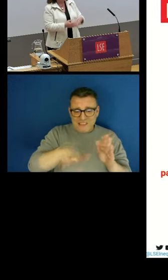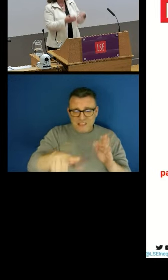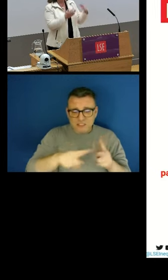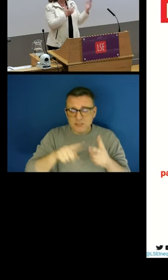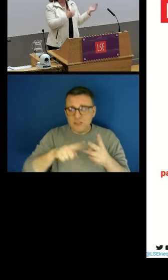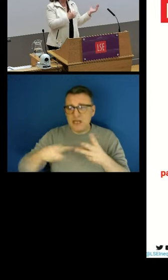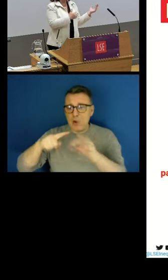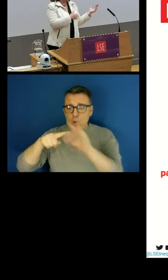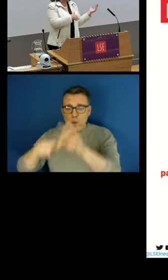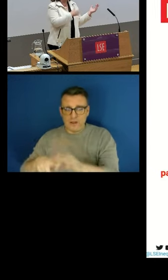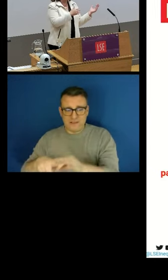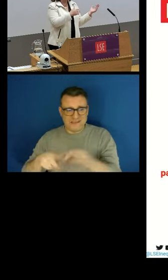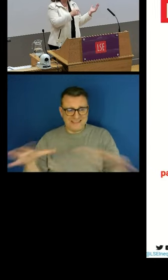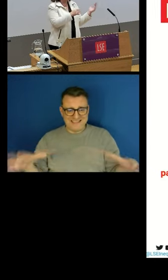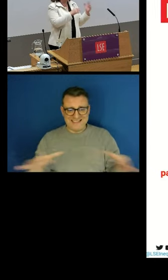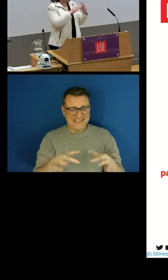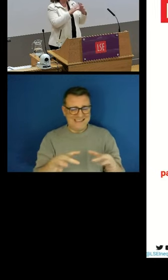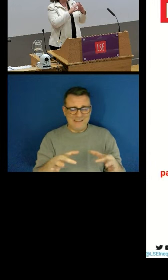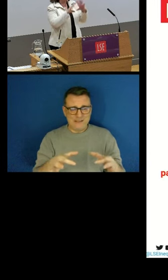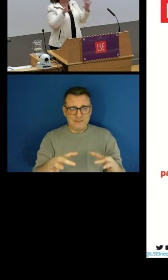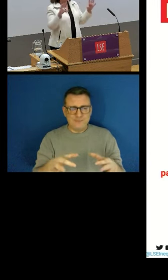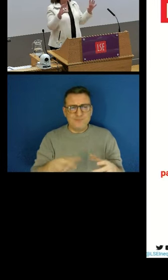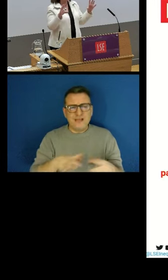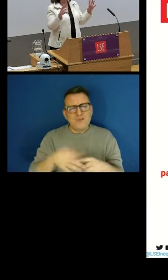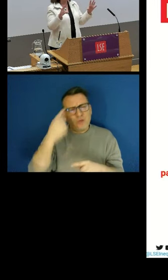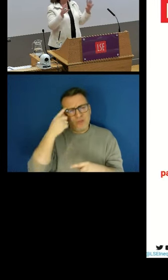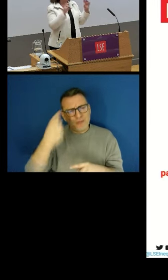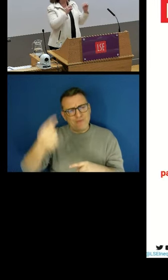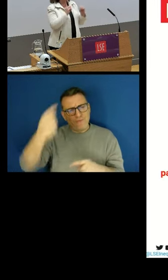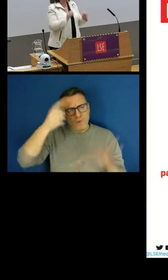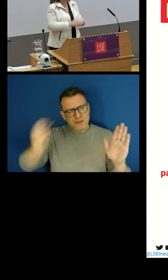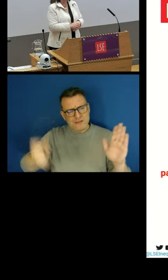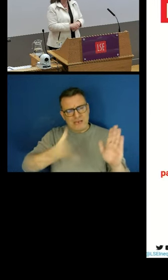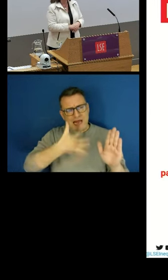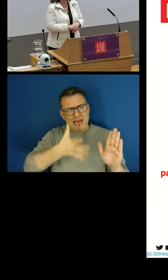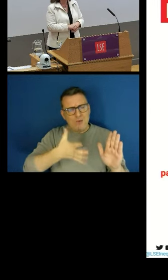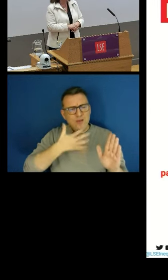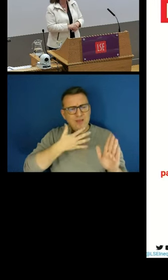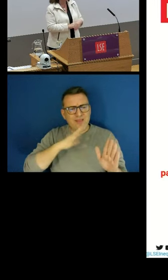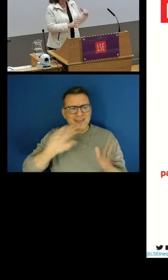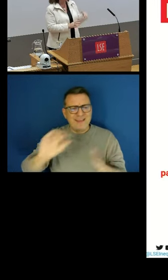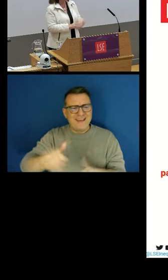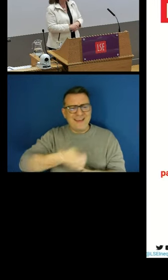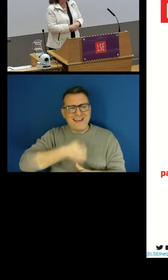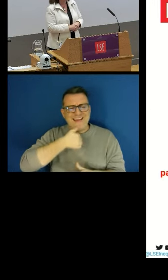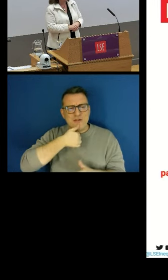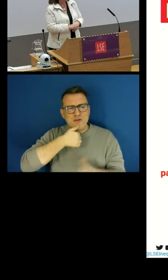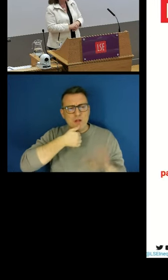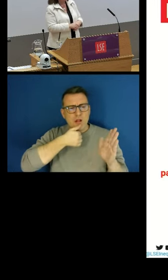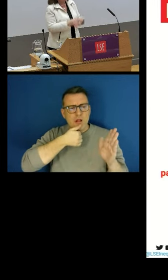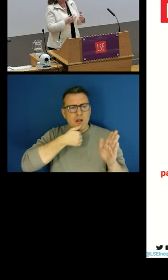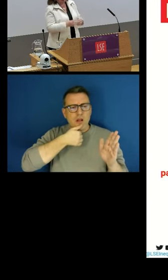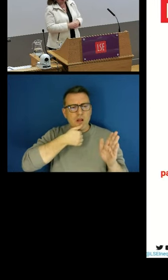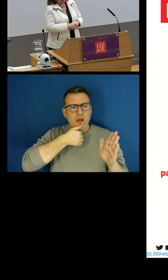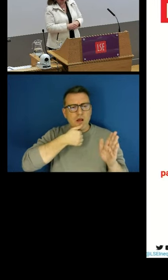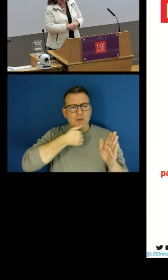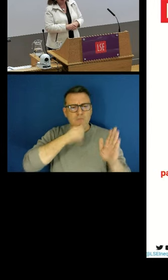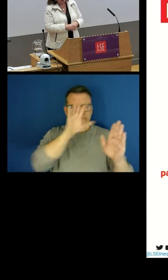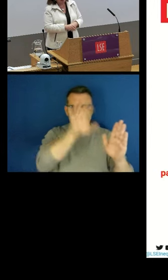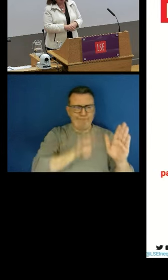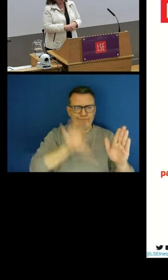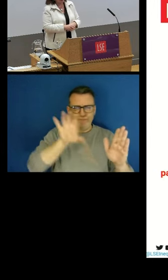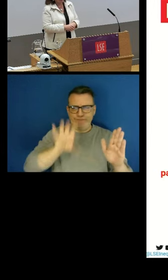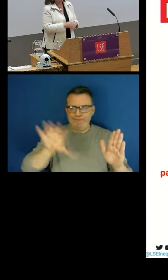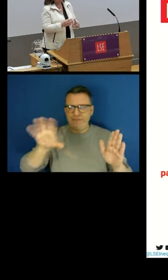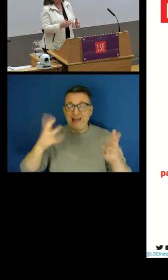If you think back to the slide where I showed you the initial dashboard of each variable and how it developed in this index, one of the things that